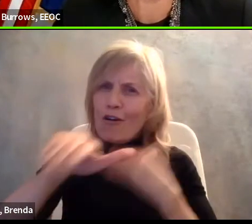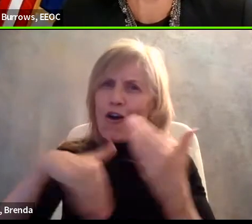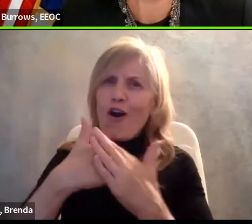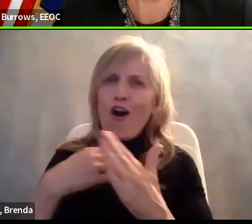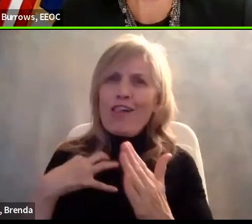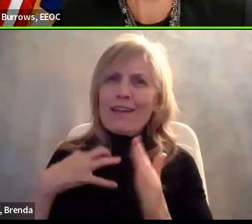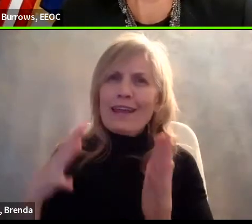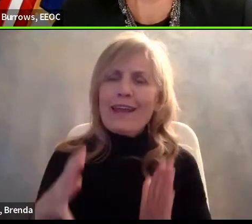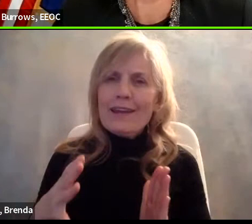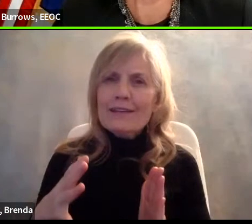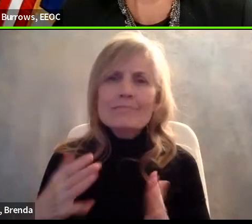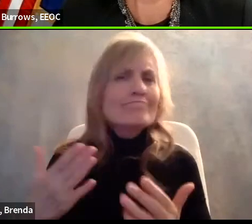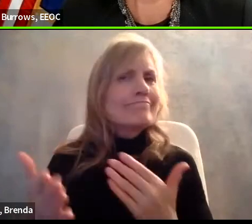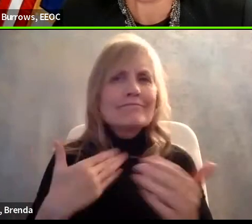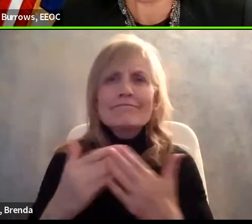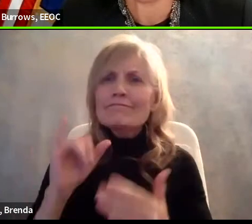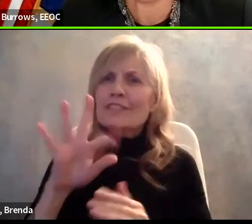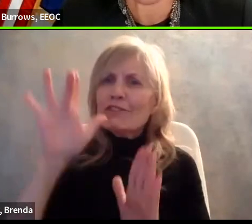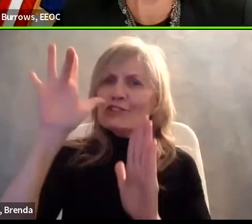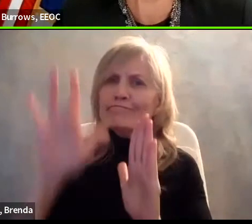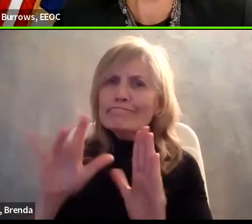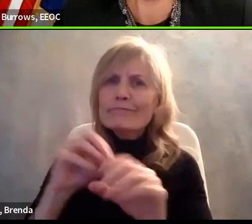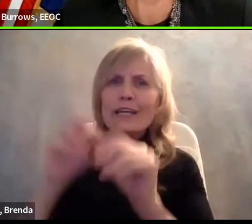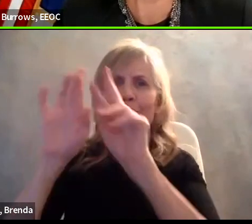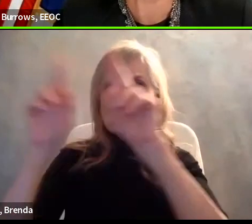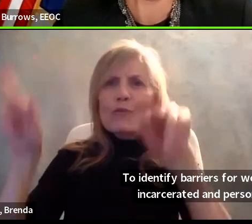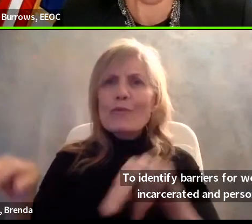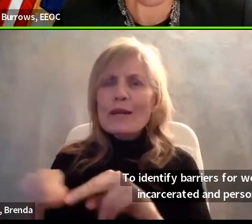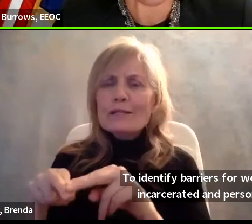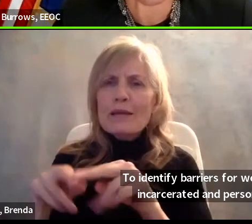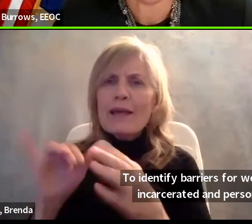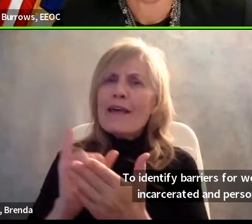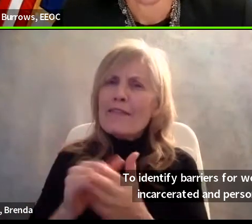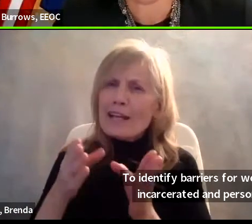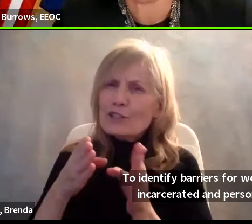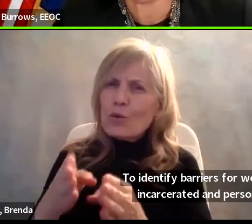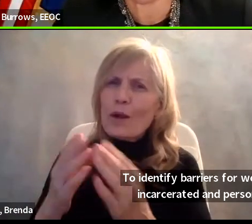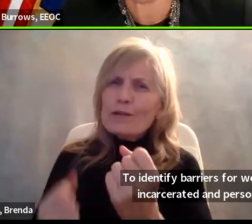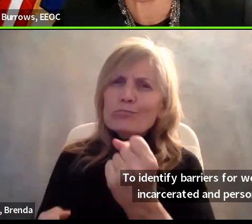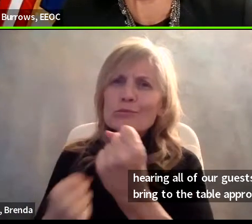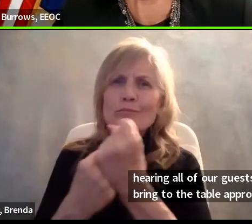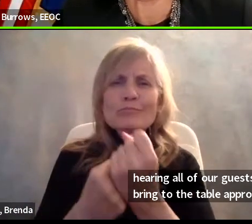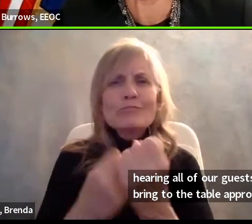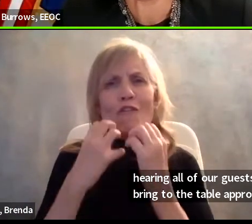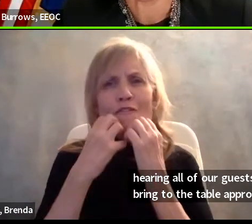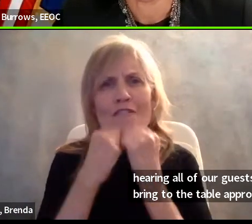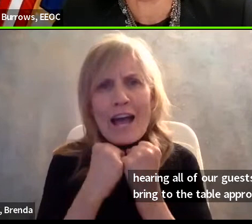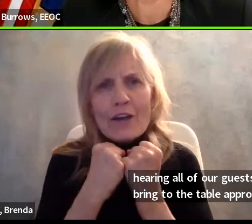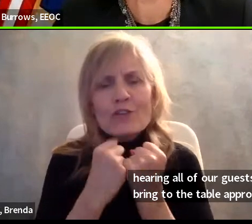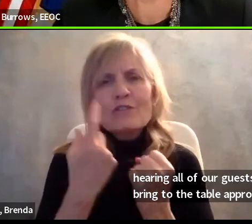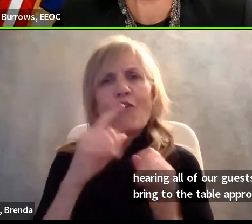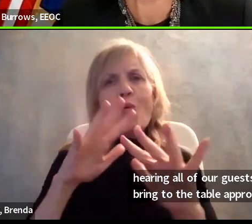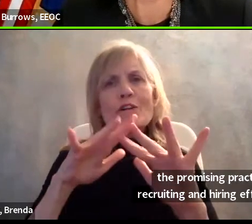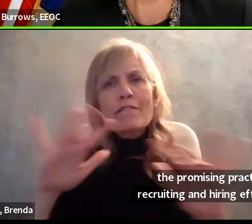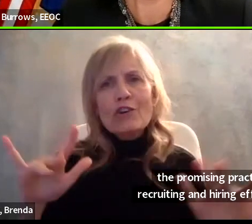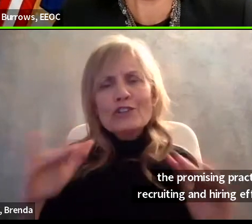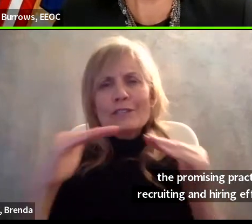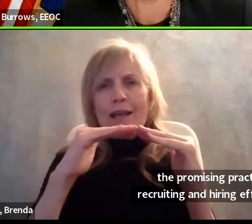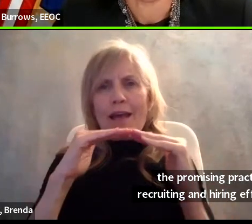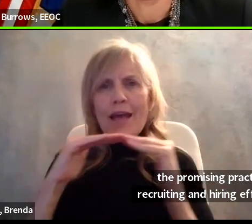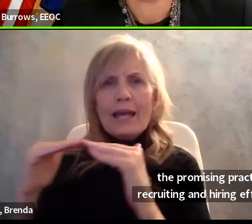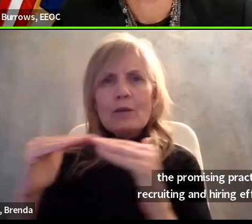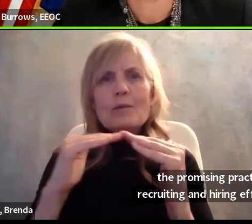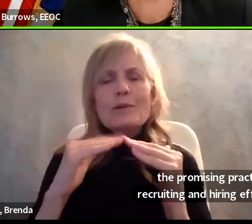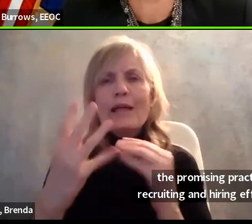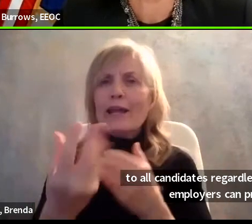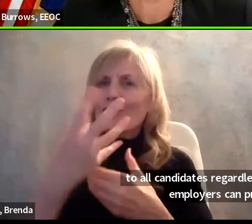one way that employers can promote our nation's values and sustain a diverse, equitable, inclusive, and accessible workplace.